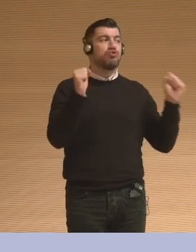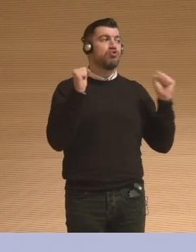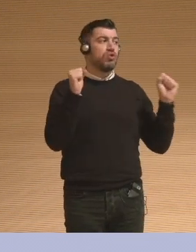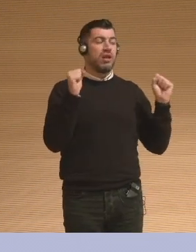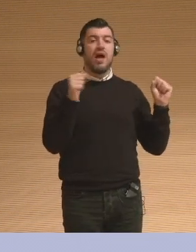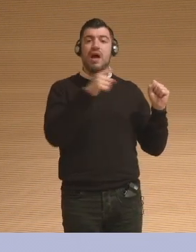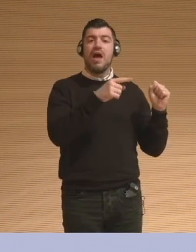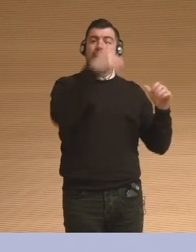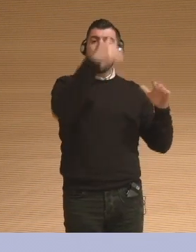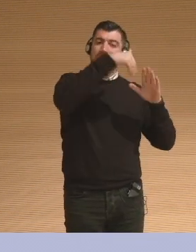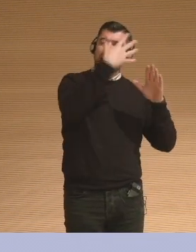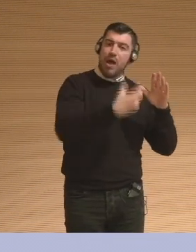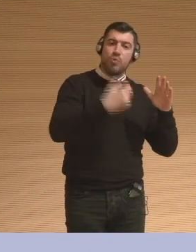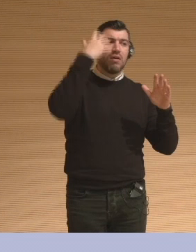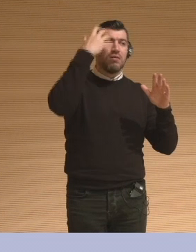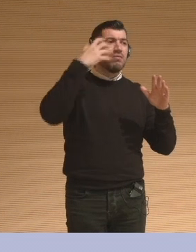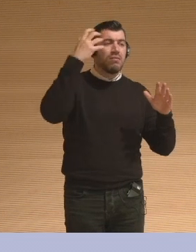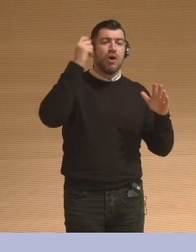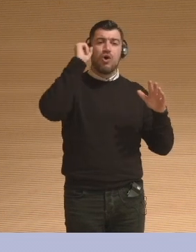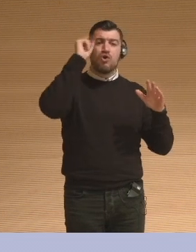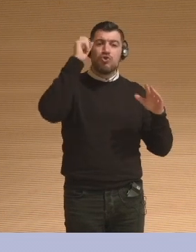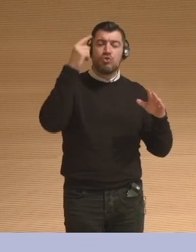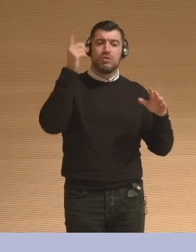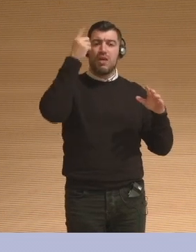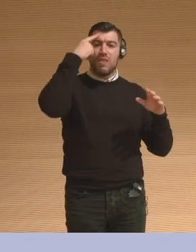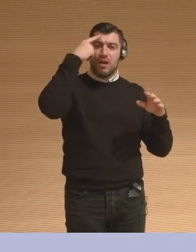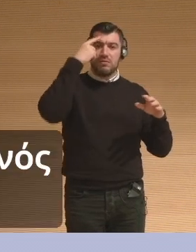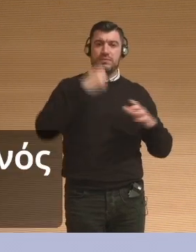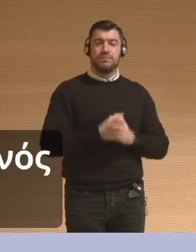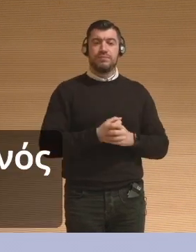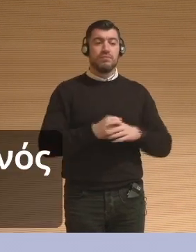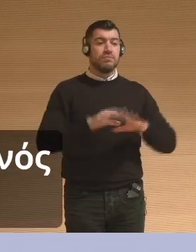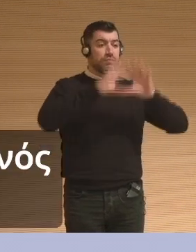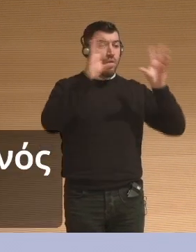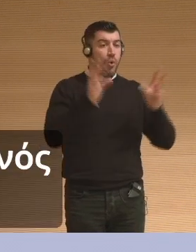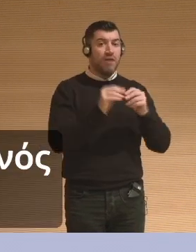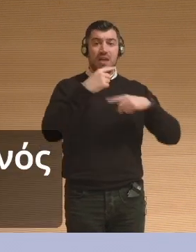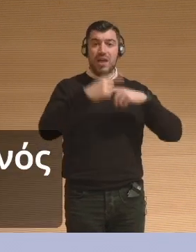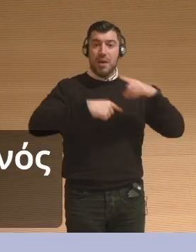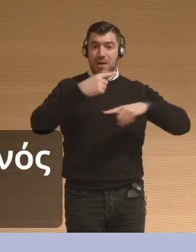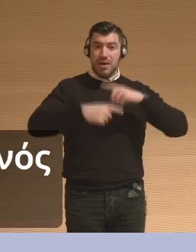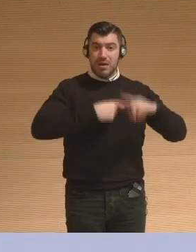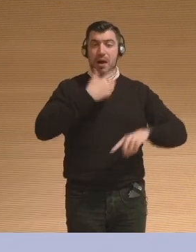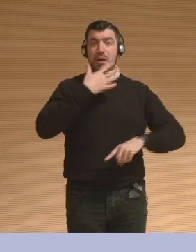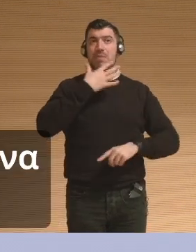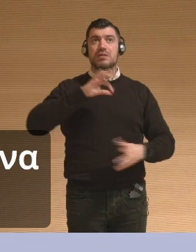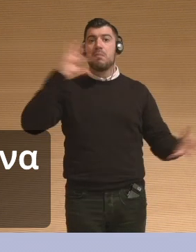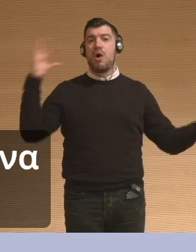Object experiences are universal. They connect us, they show us our common humanity,